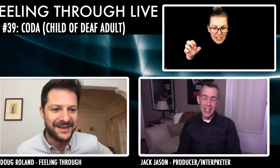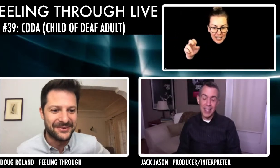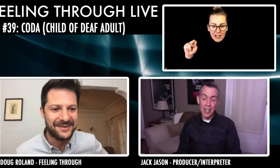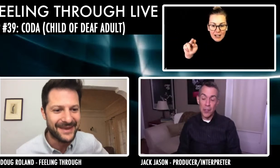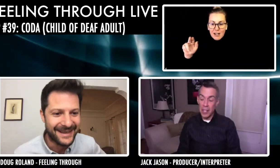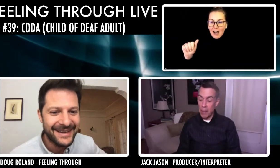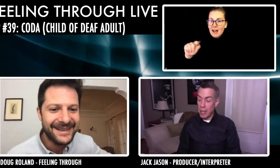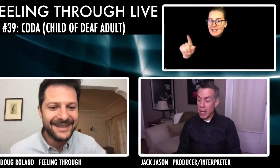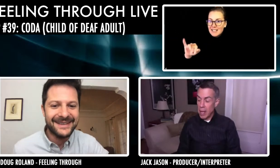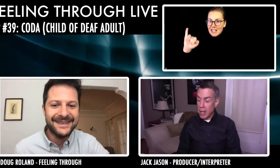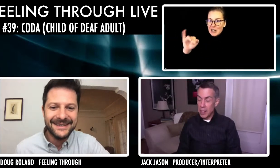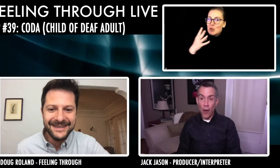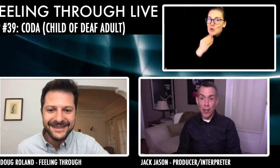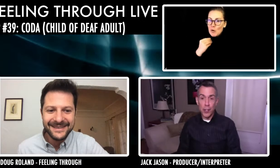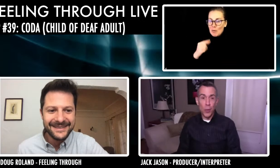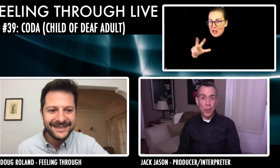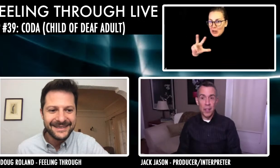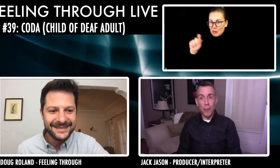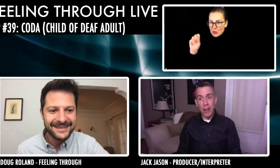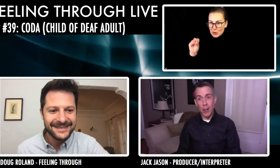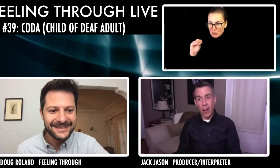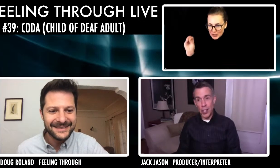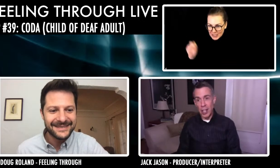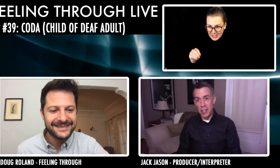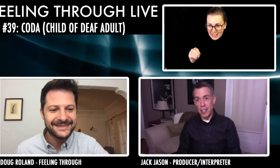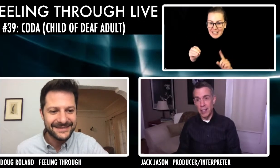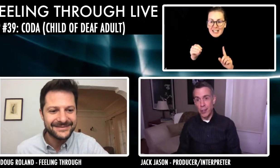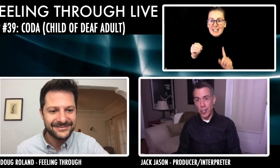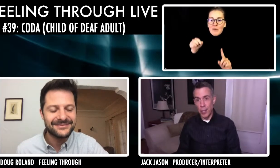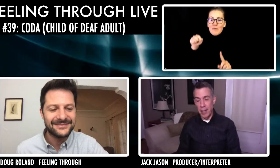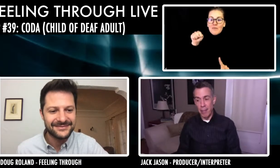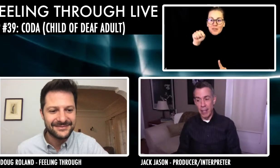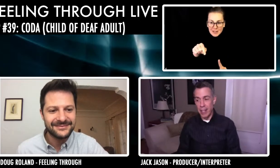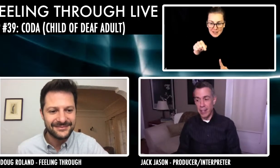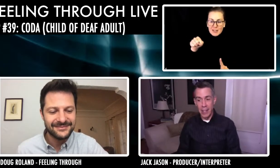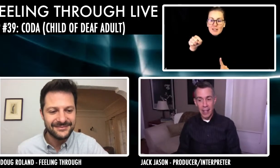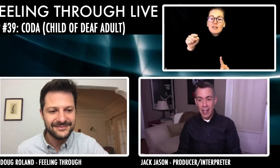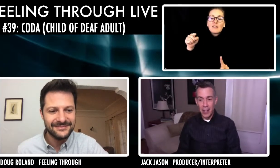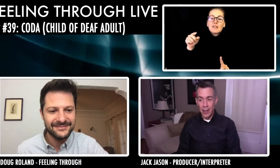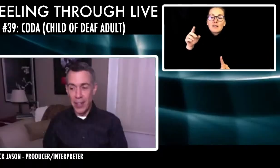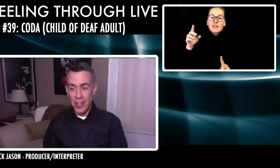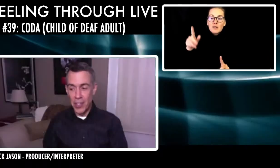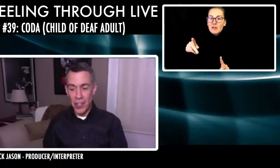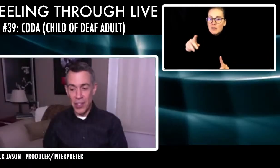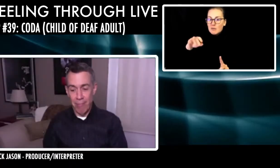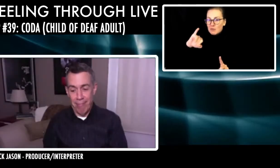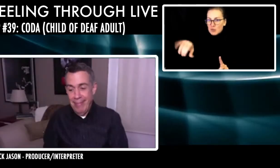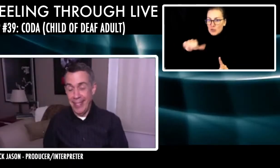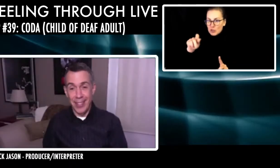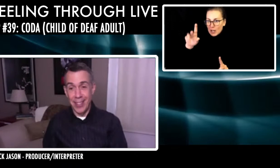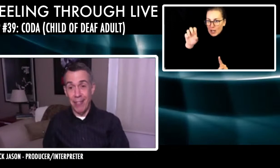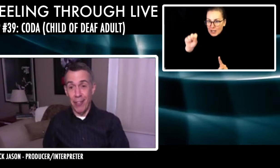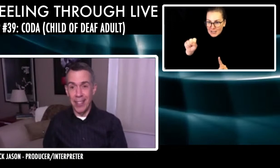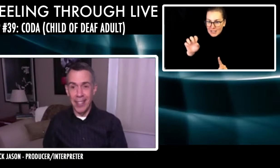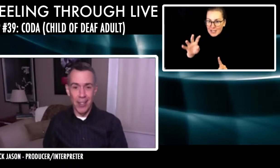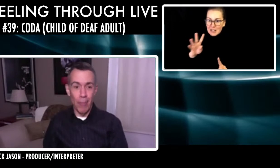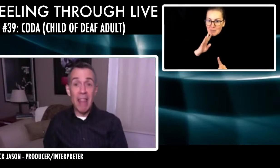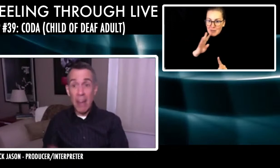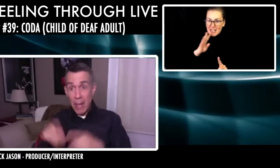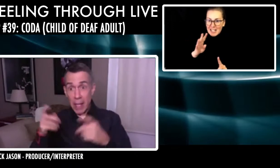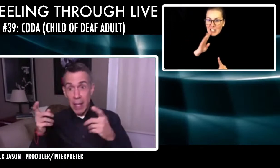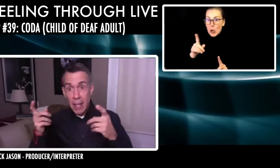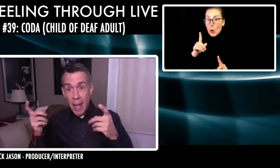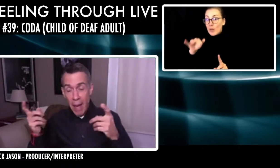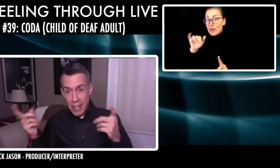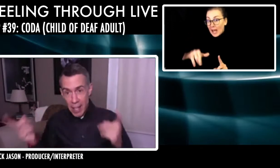from 23 and me. A Sephardic Jew within the regular Ashkenazi Jewish community, because it's just, I don't know, it's just different. That's all.